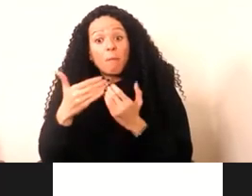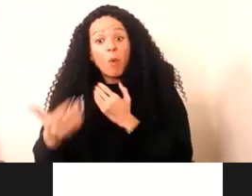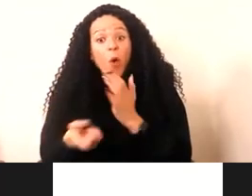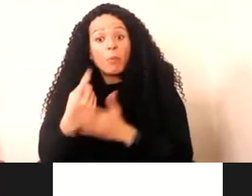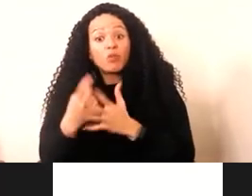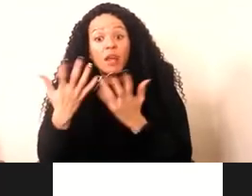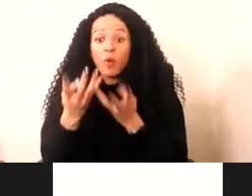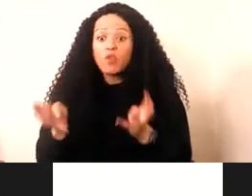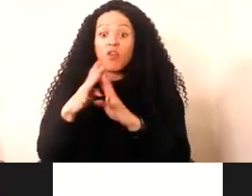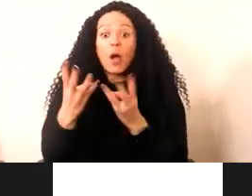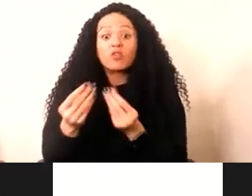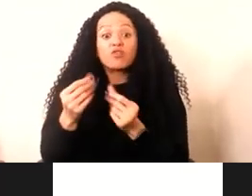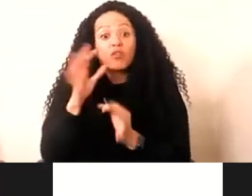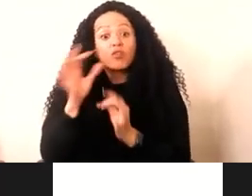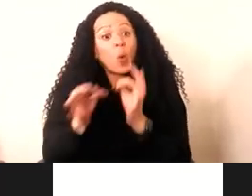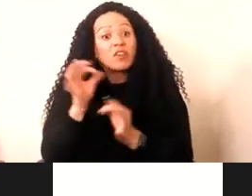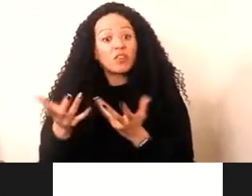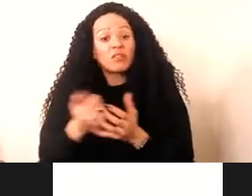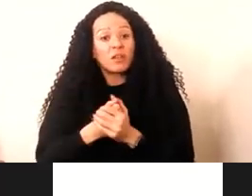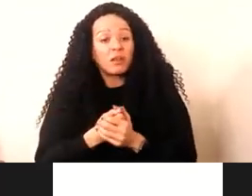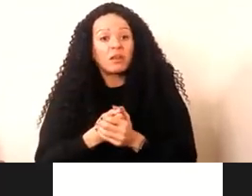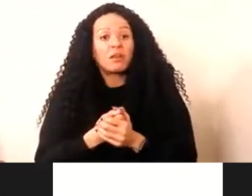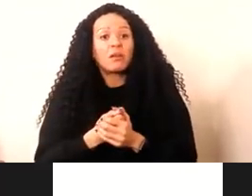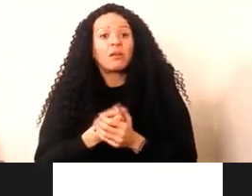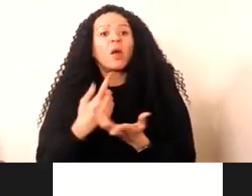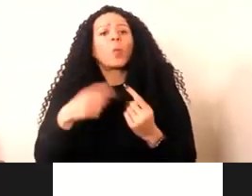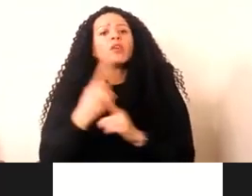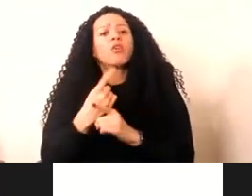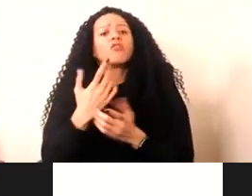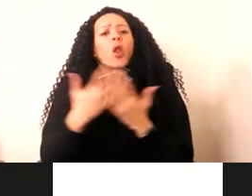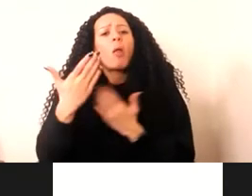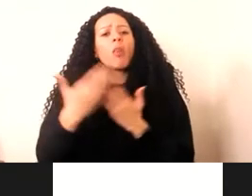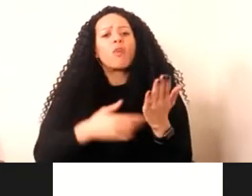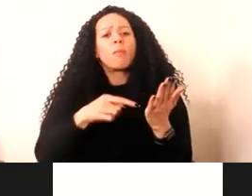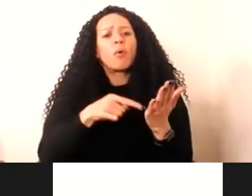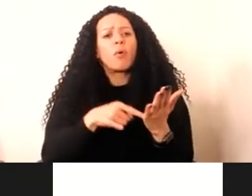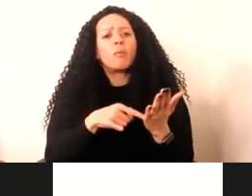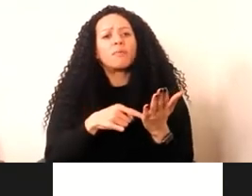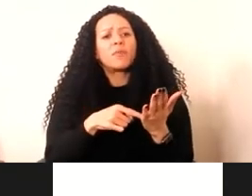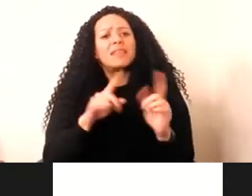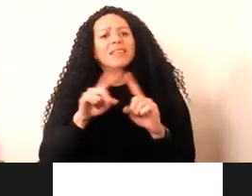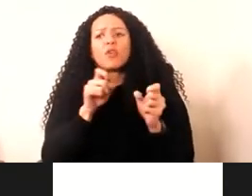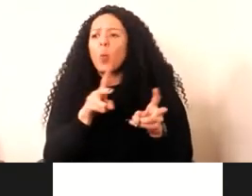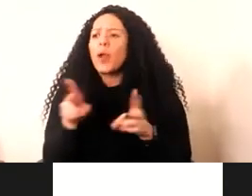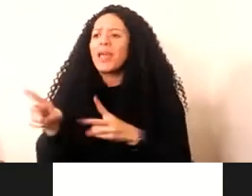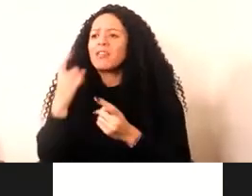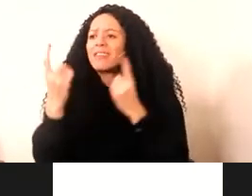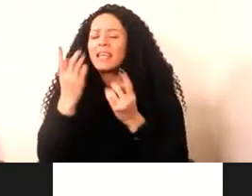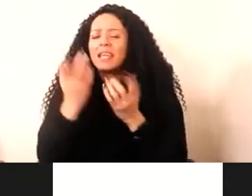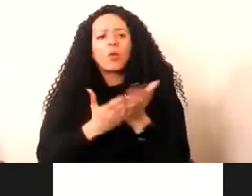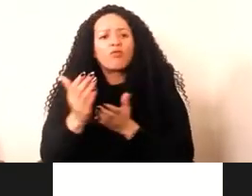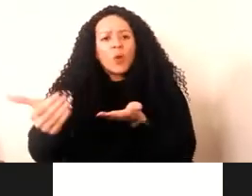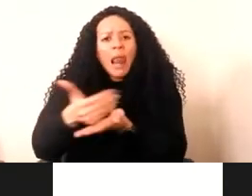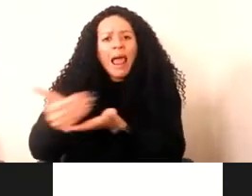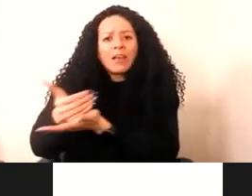is the idea of like how, I think, because we talk quite a lot in the report about these other ways of thinking through collection and different